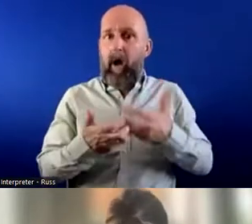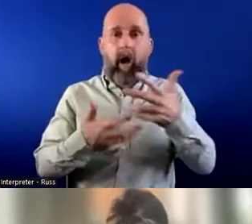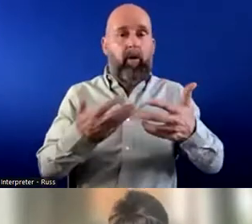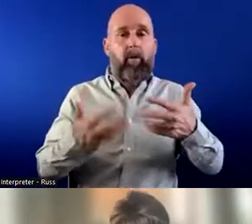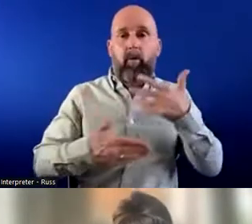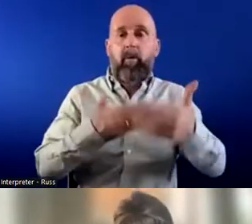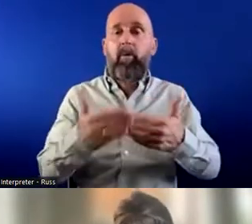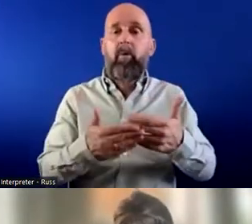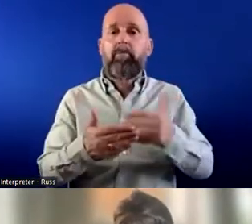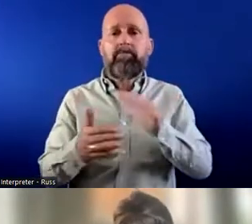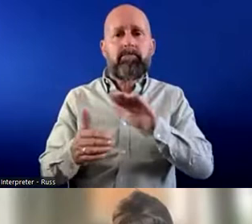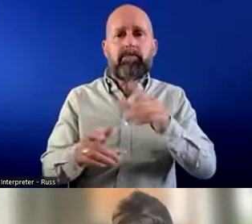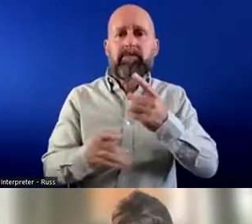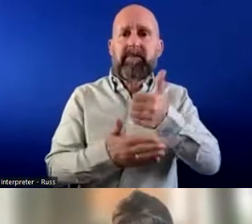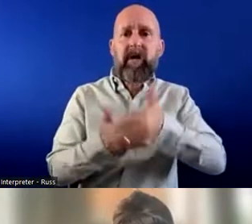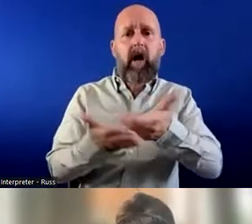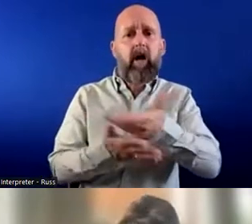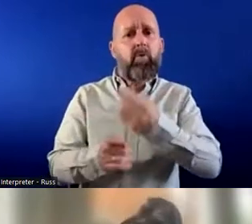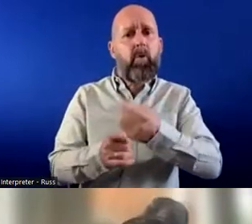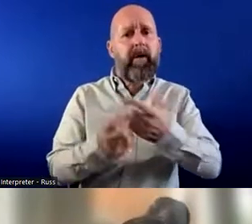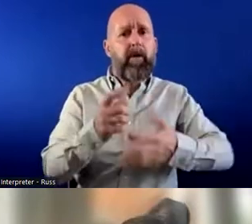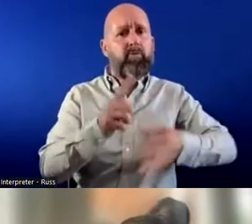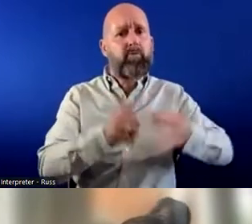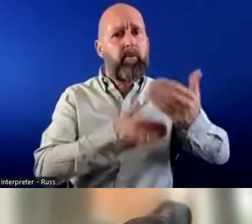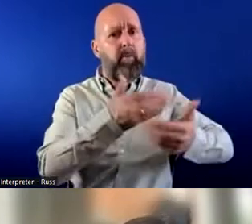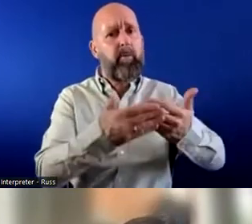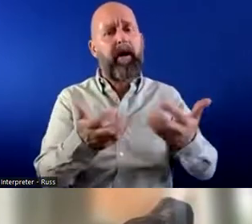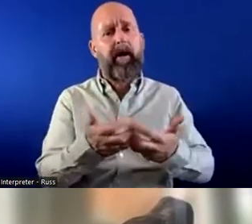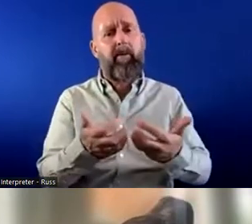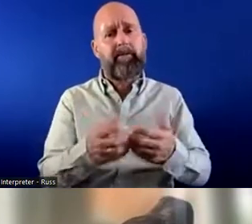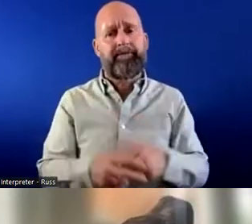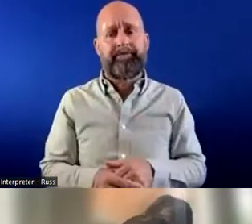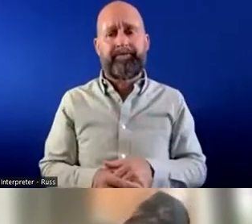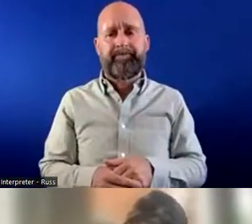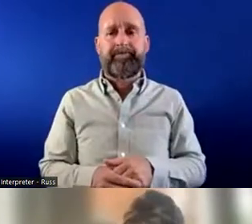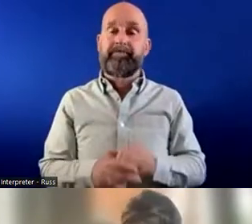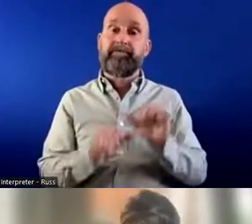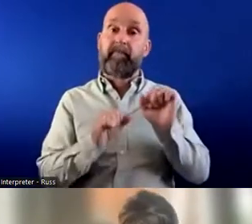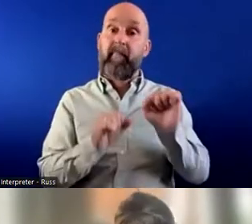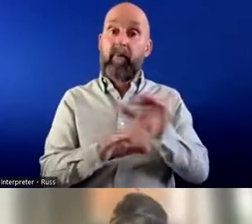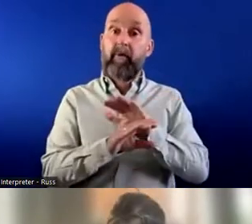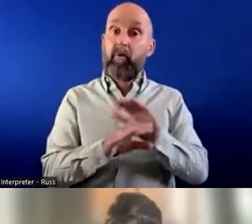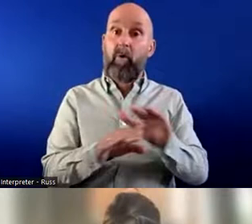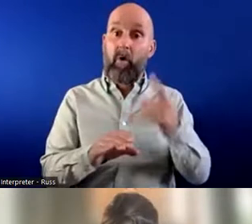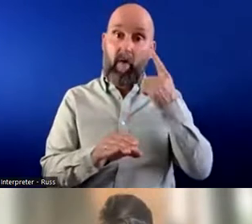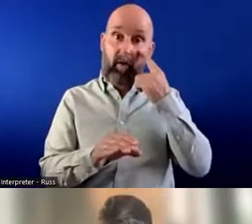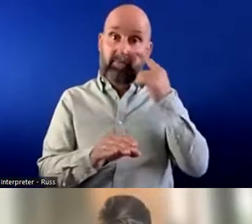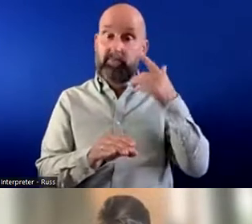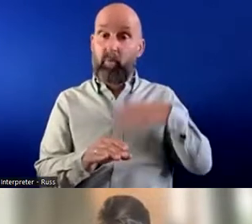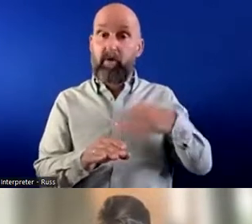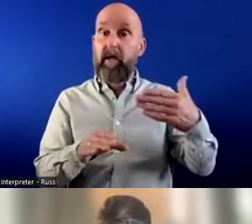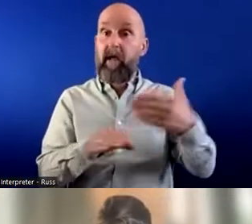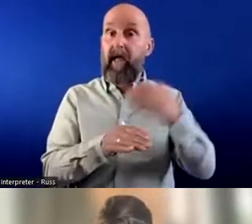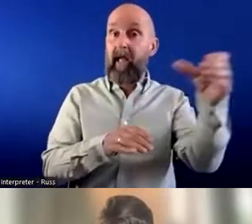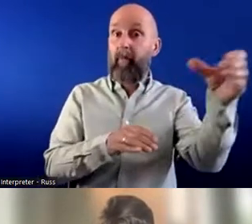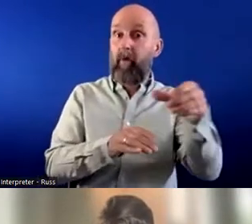talking to people about how you might do that. and even if you're, you're not really looking at the minute to employ somebody